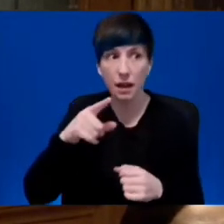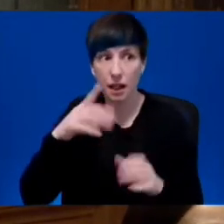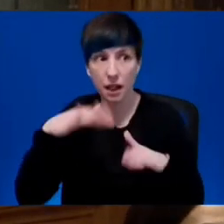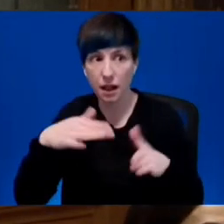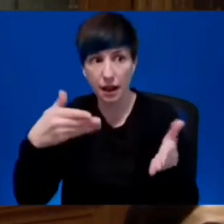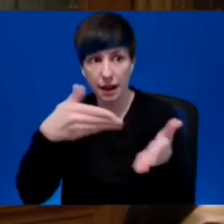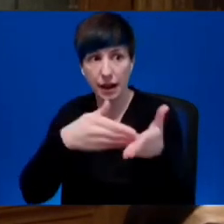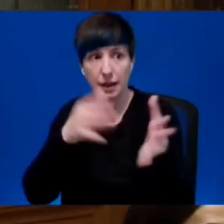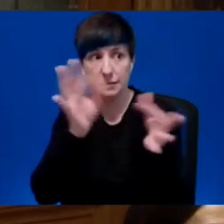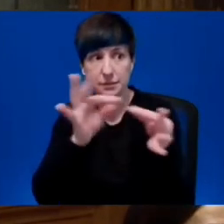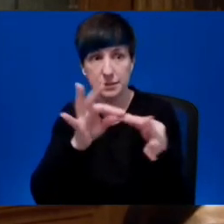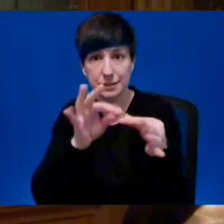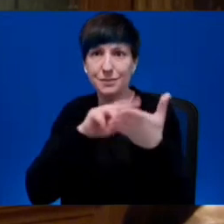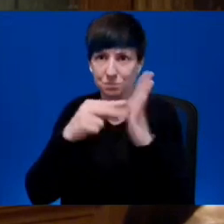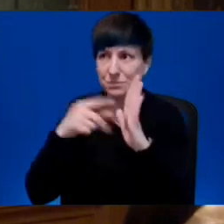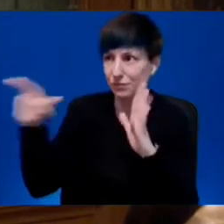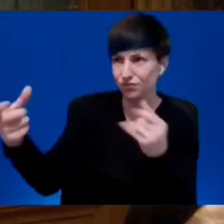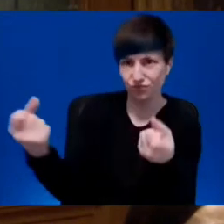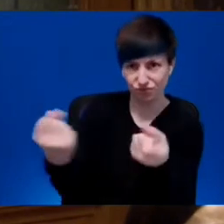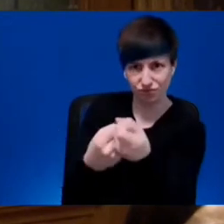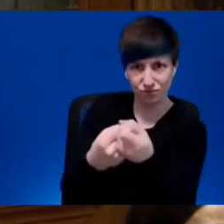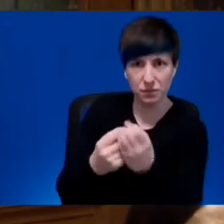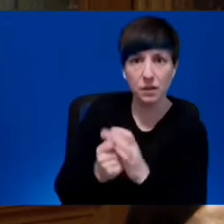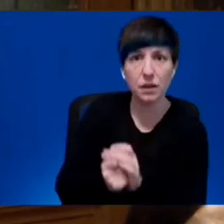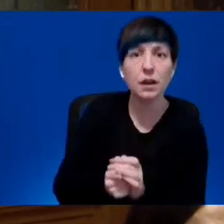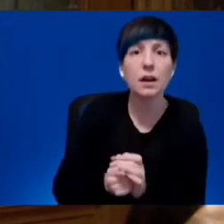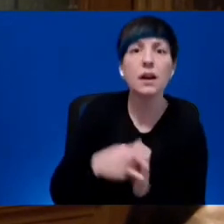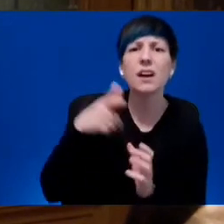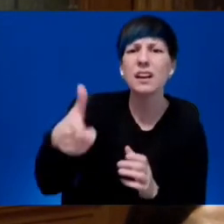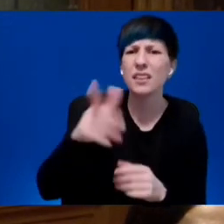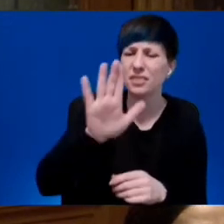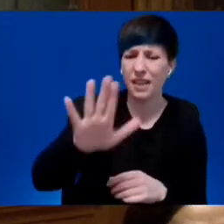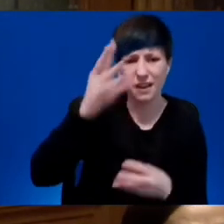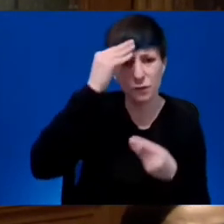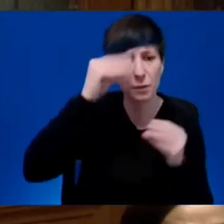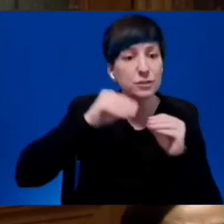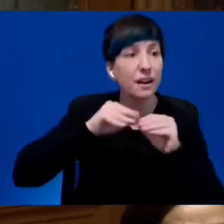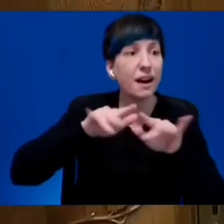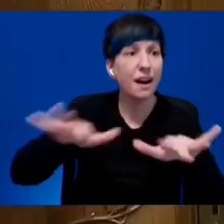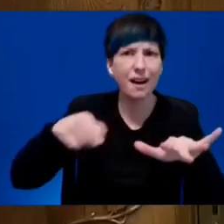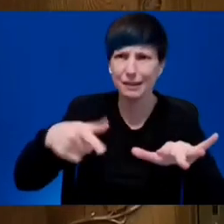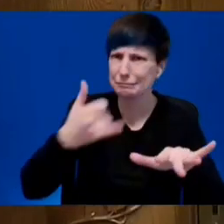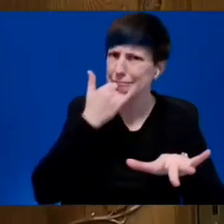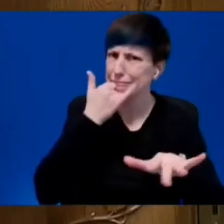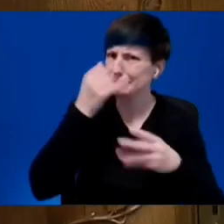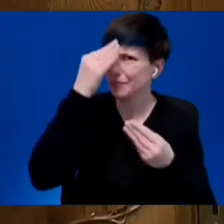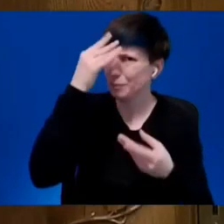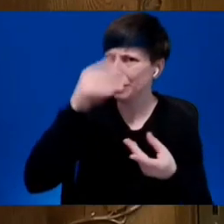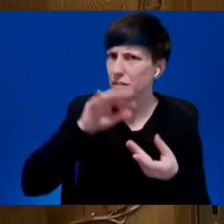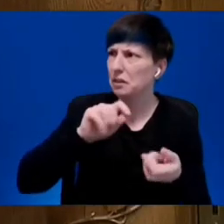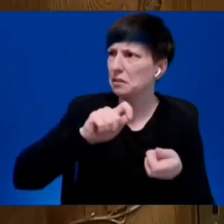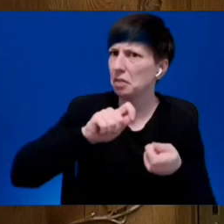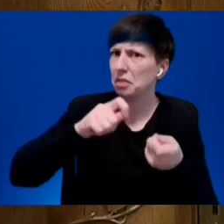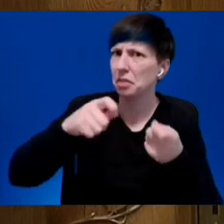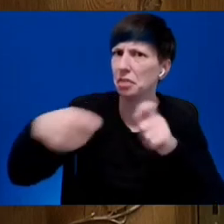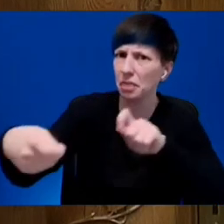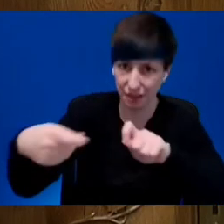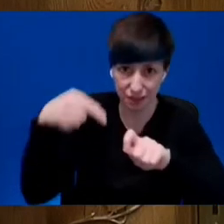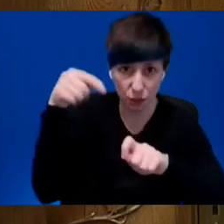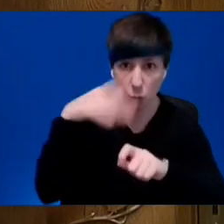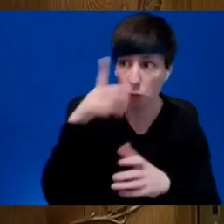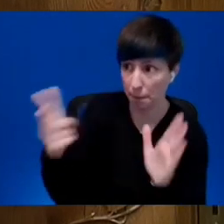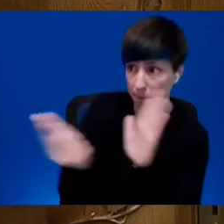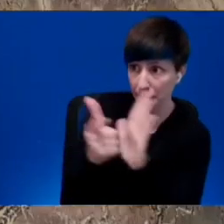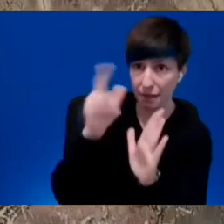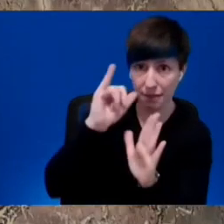Will this government ban misleading fossil fuel advertising in our province? Minister of Environment. Minister Minister Thank you very much,